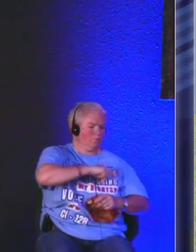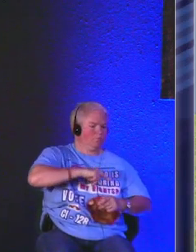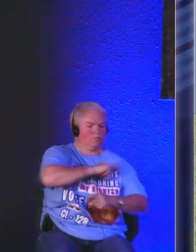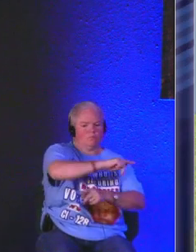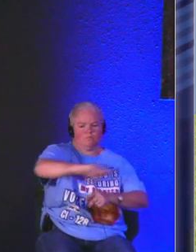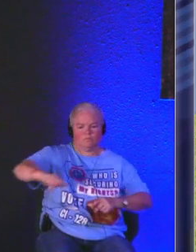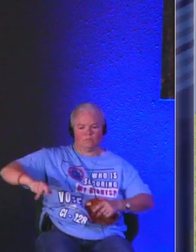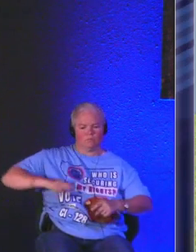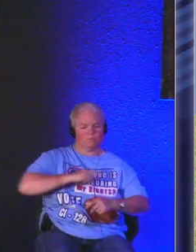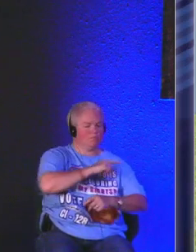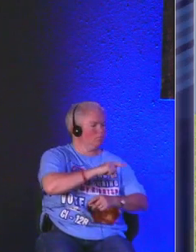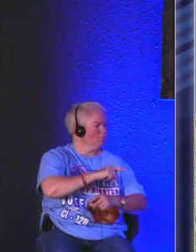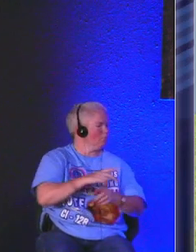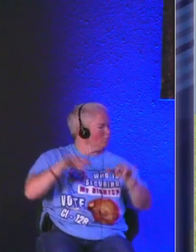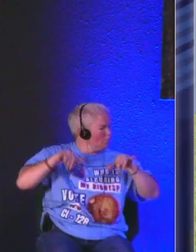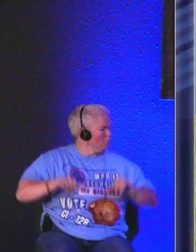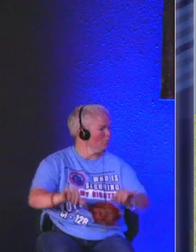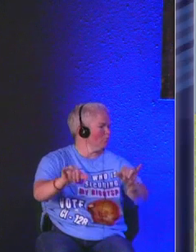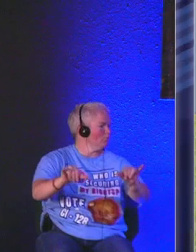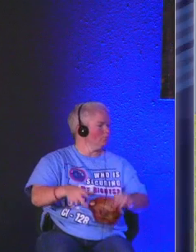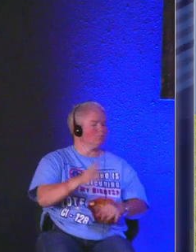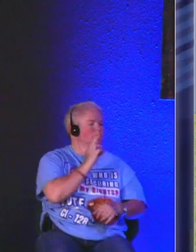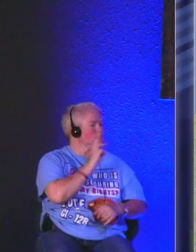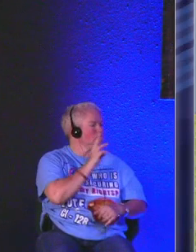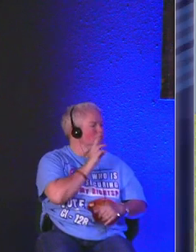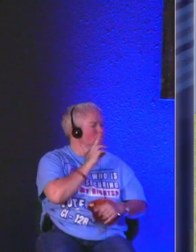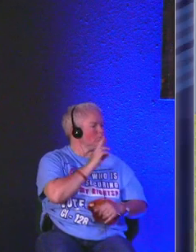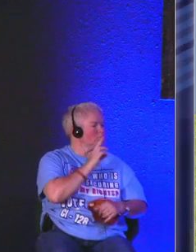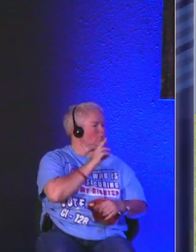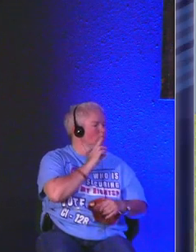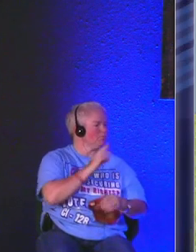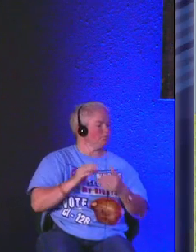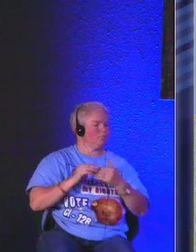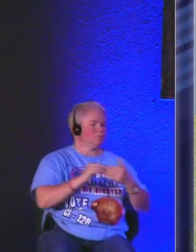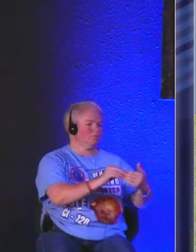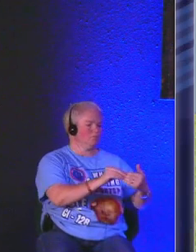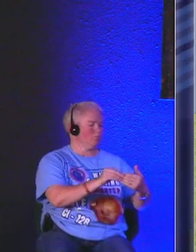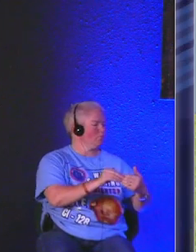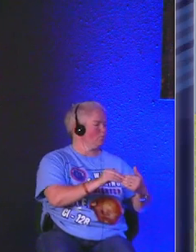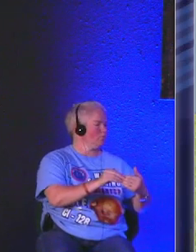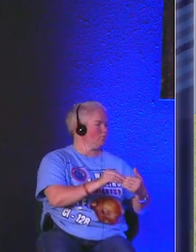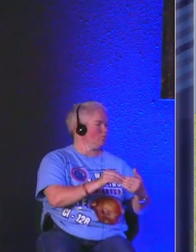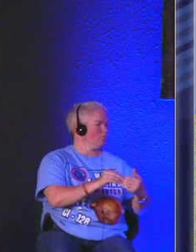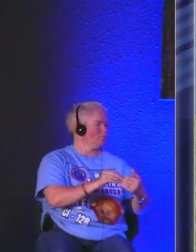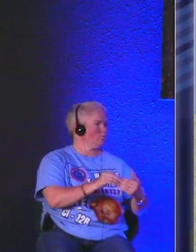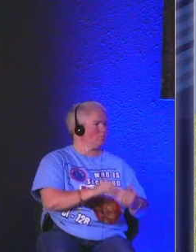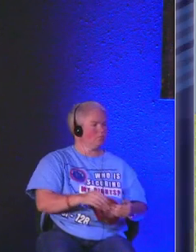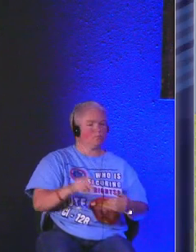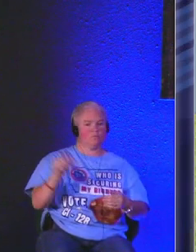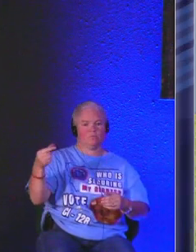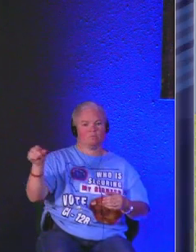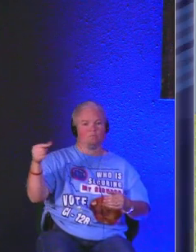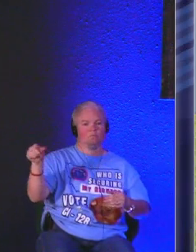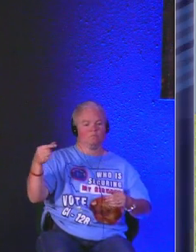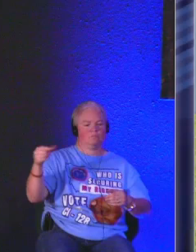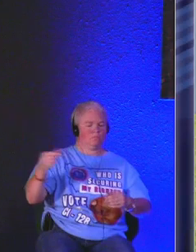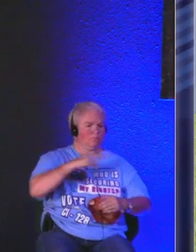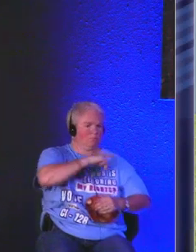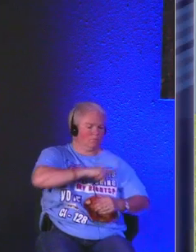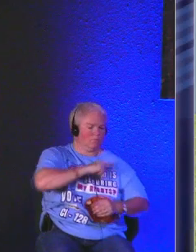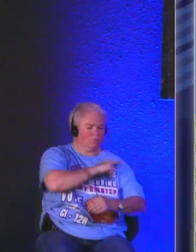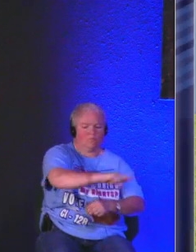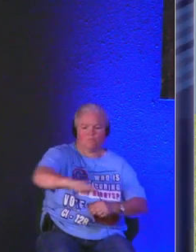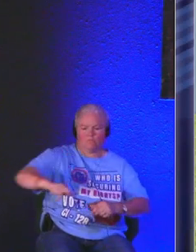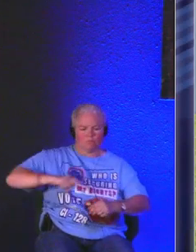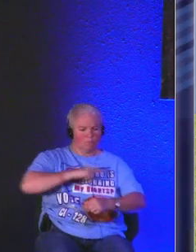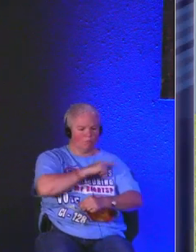beside still waters I mean you guys could use some green pastures and some